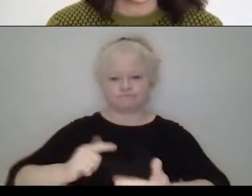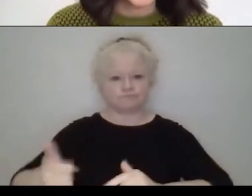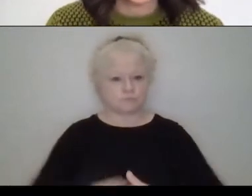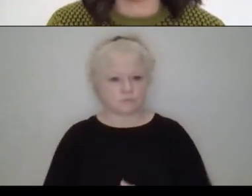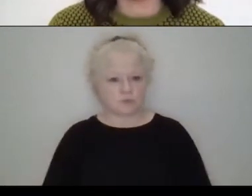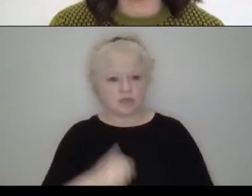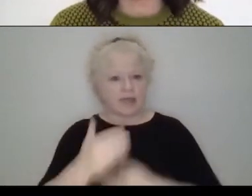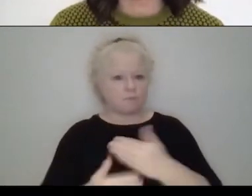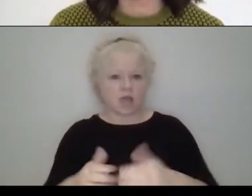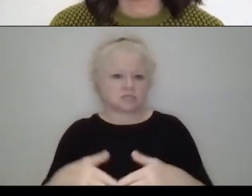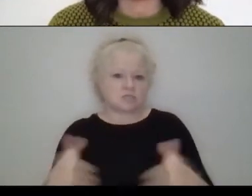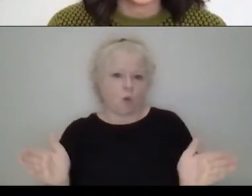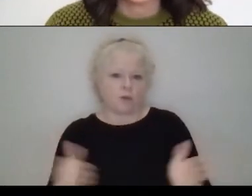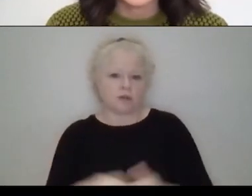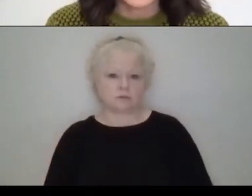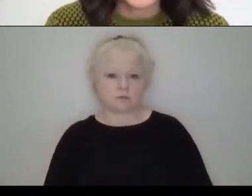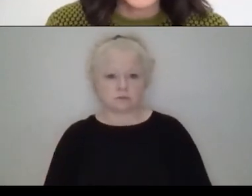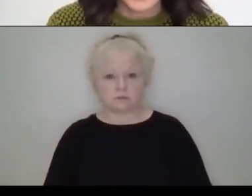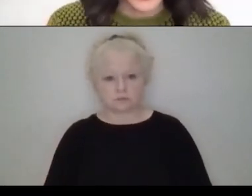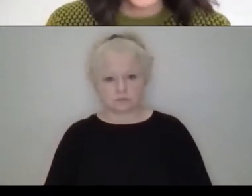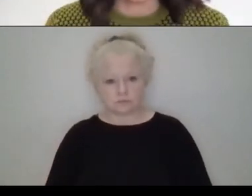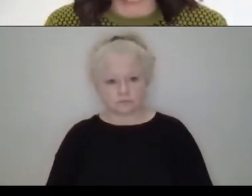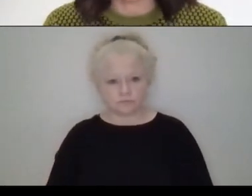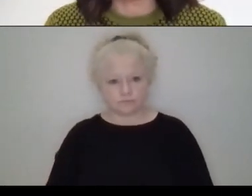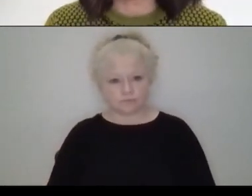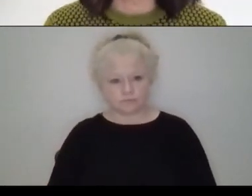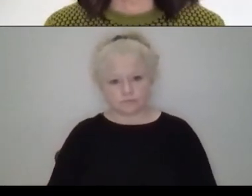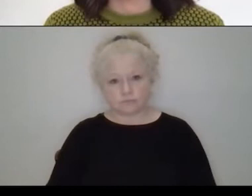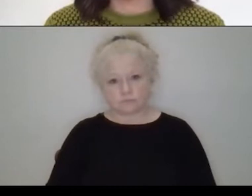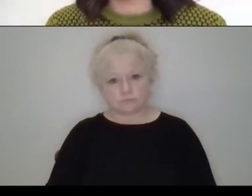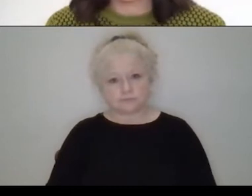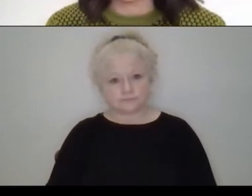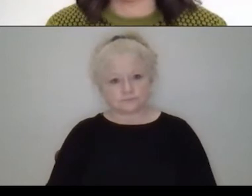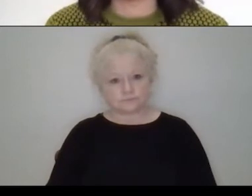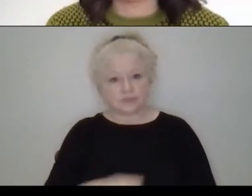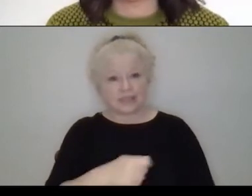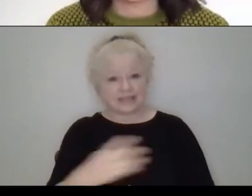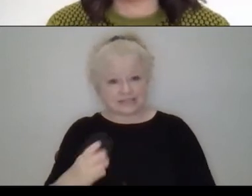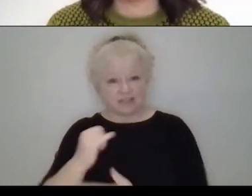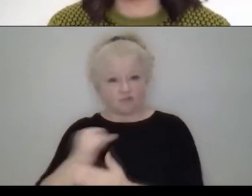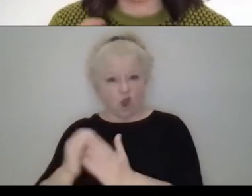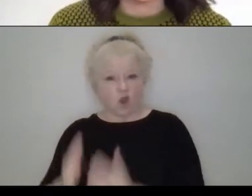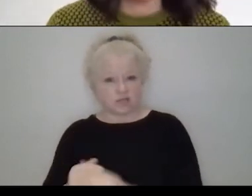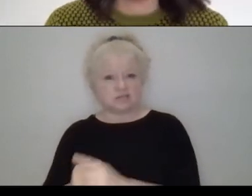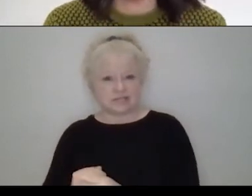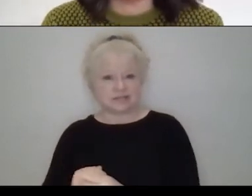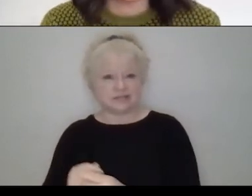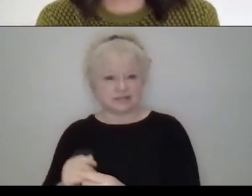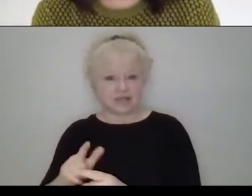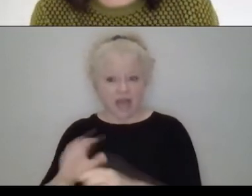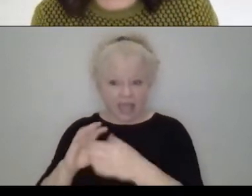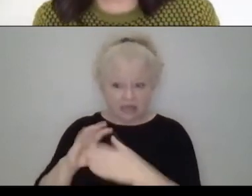are open and yeah. And as I talk to you, I told you before now, several artisans with, with I have been